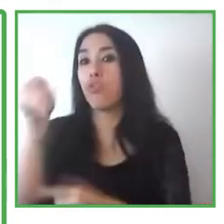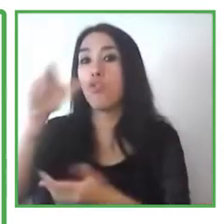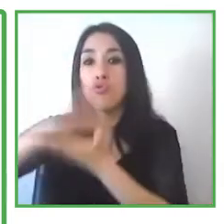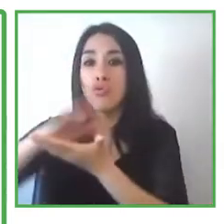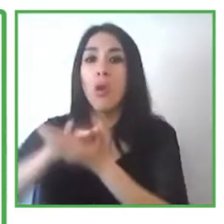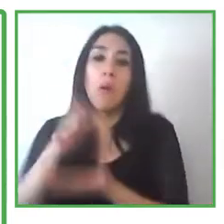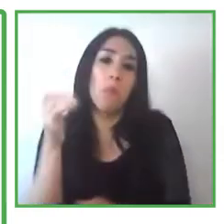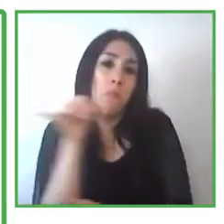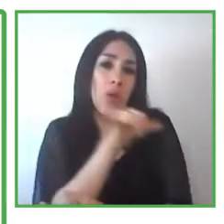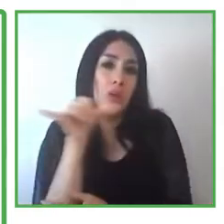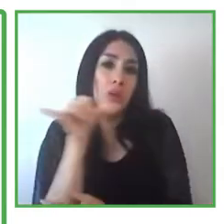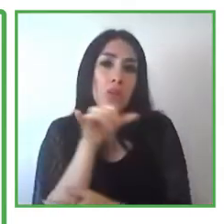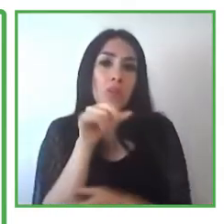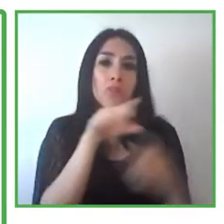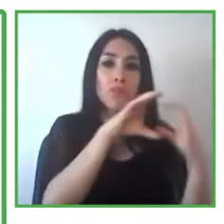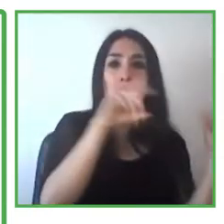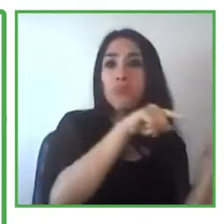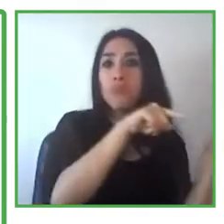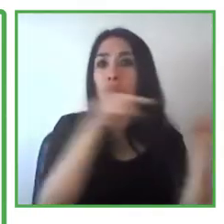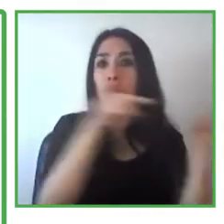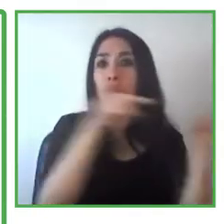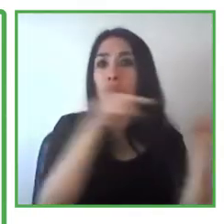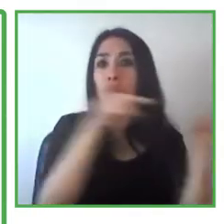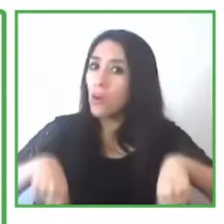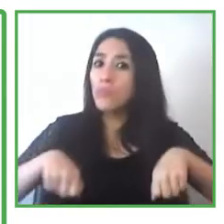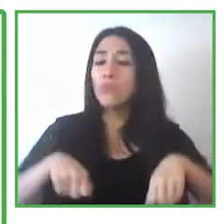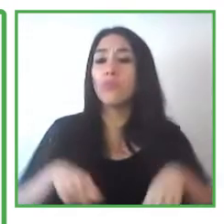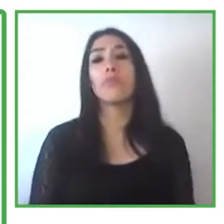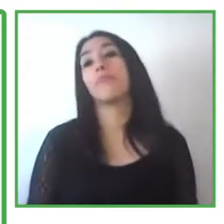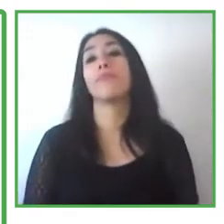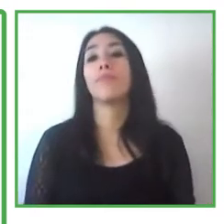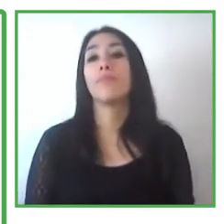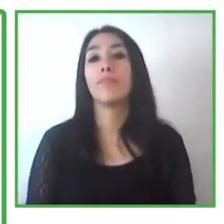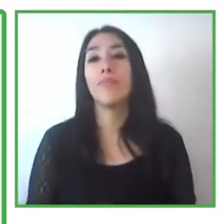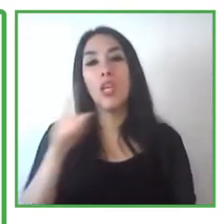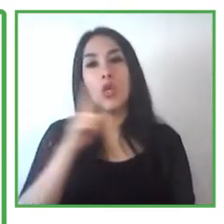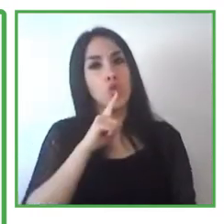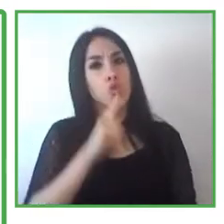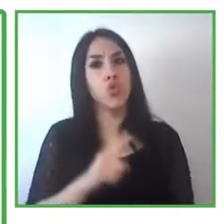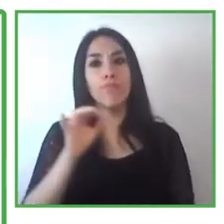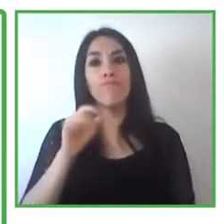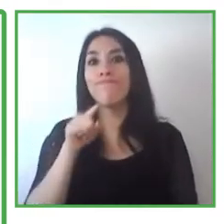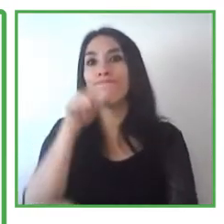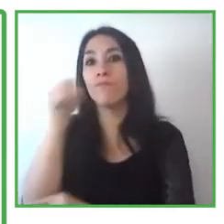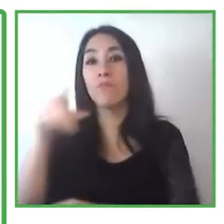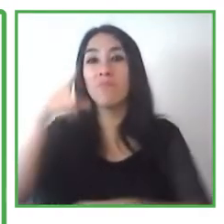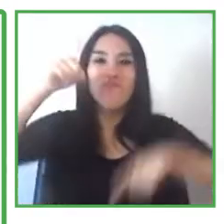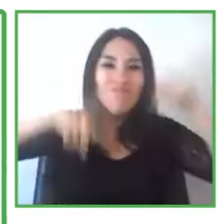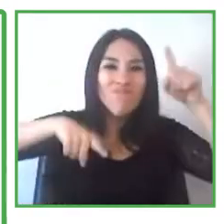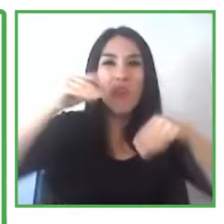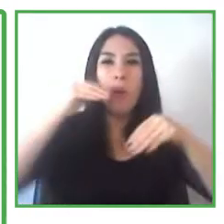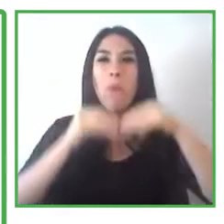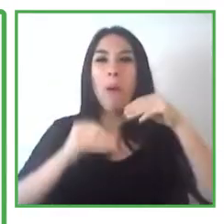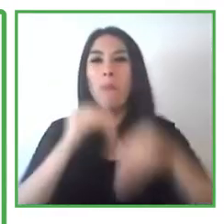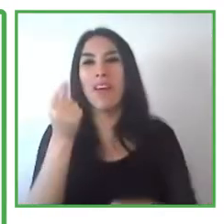In this fashion, we make sure that they are part of the training and they